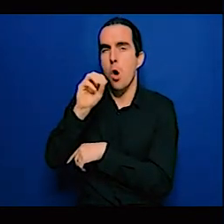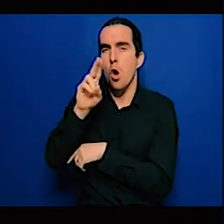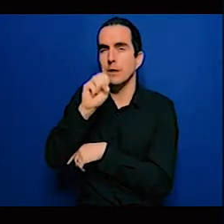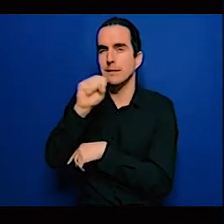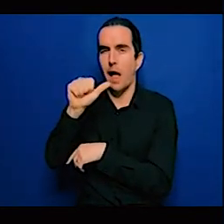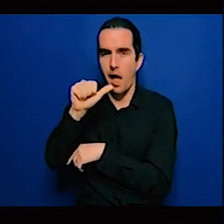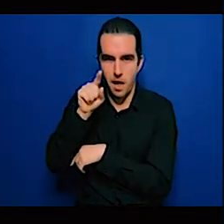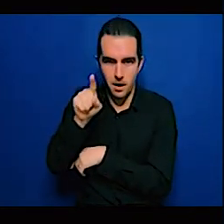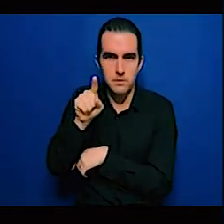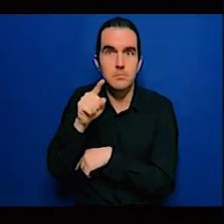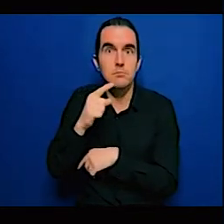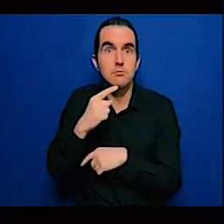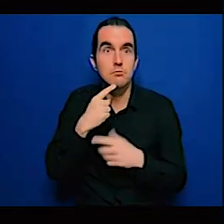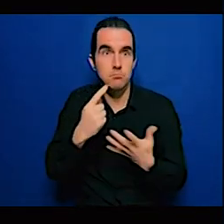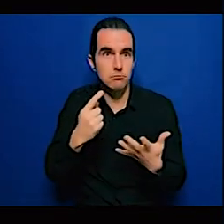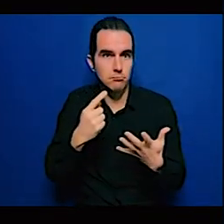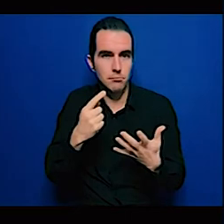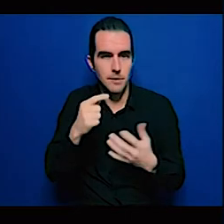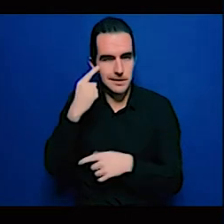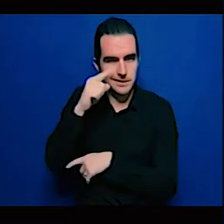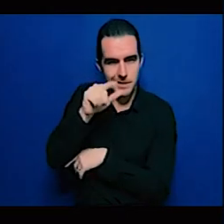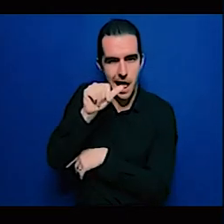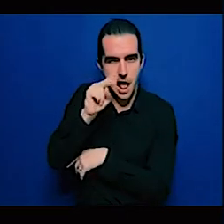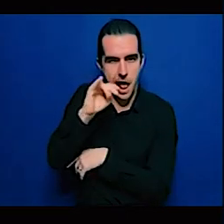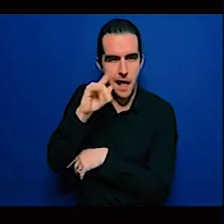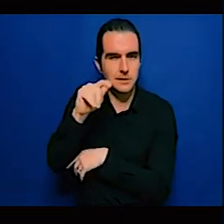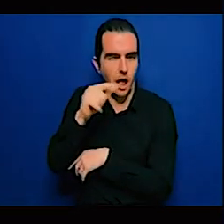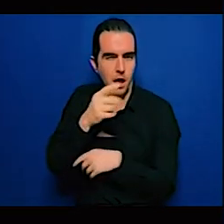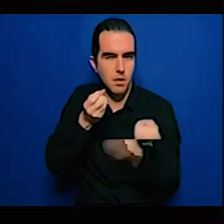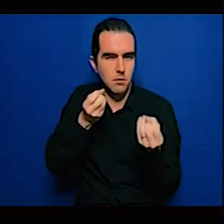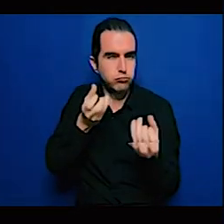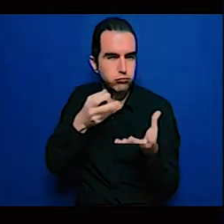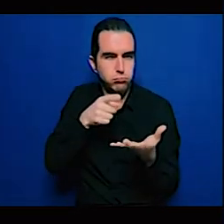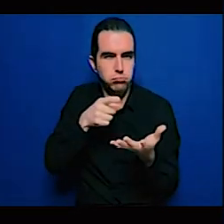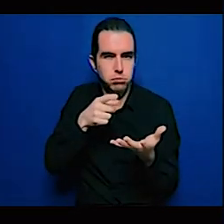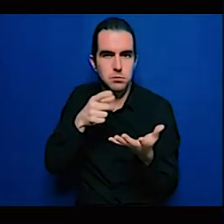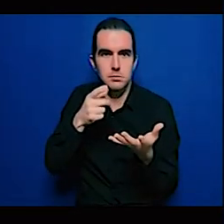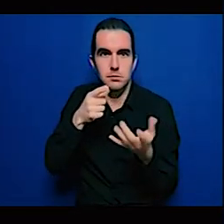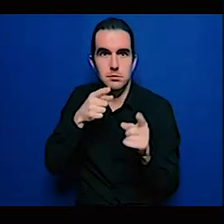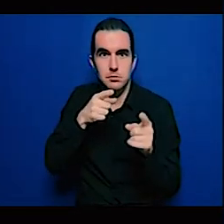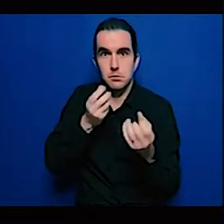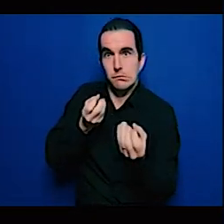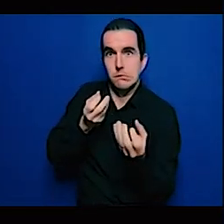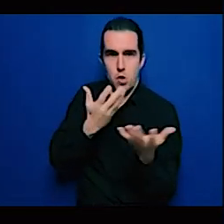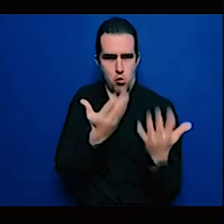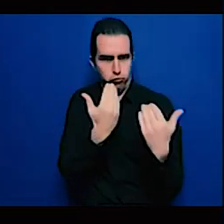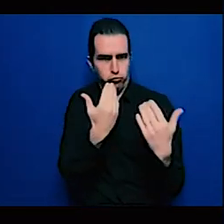I think it's important we talk on the ability to even attract the climate finance in the first place.